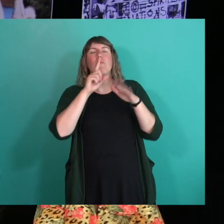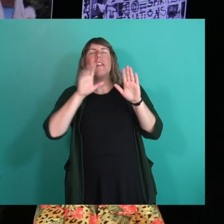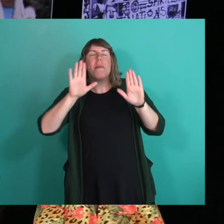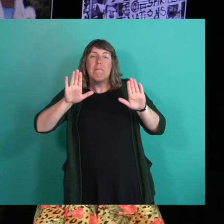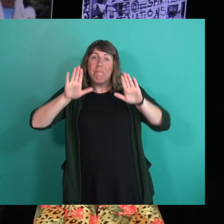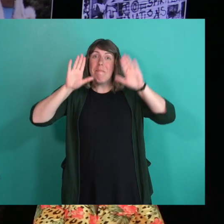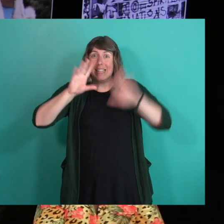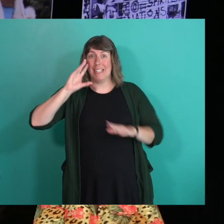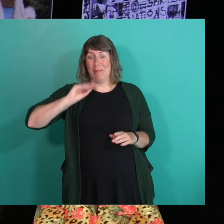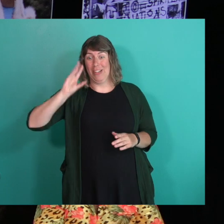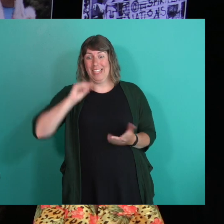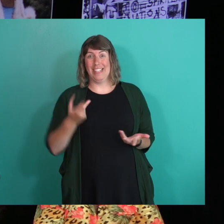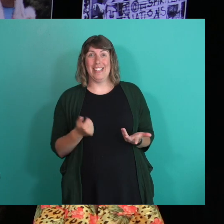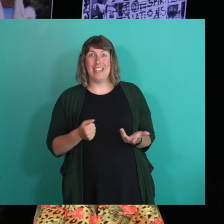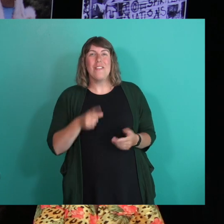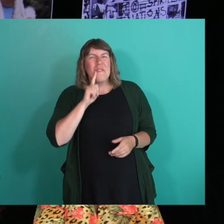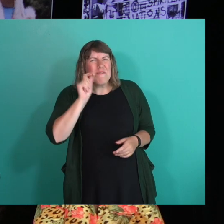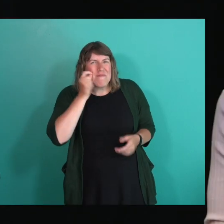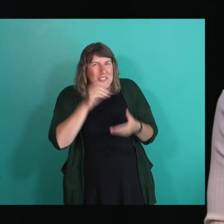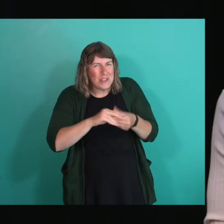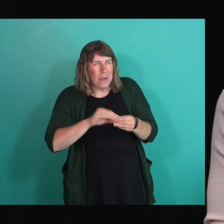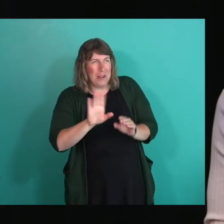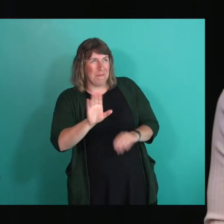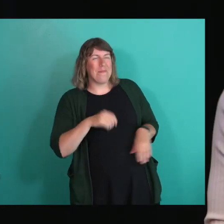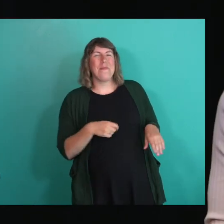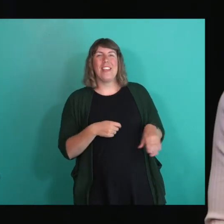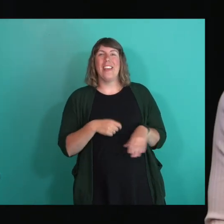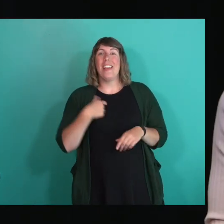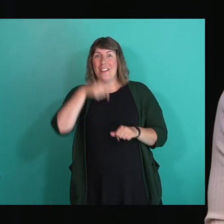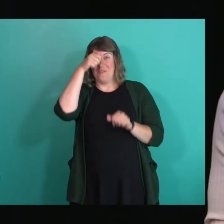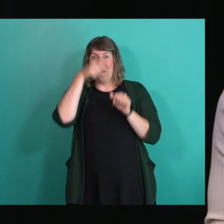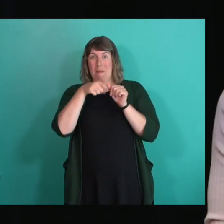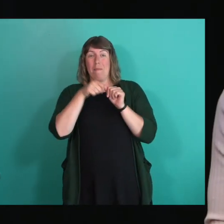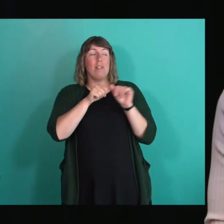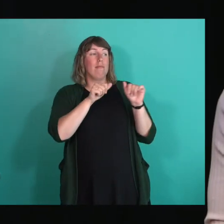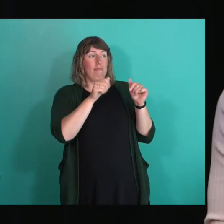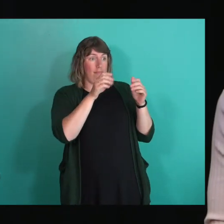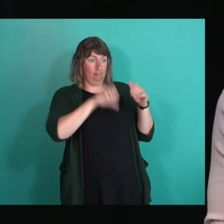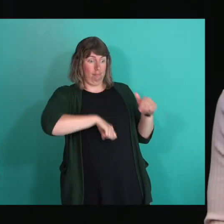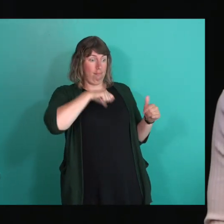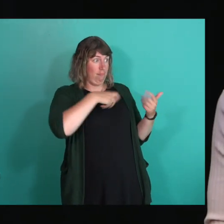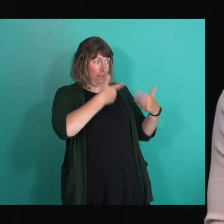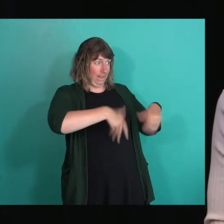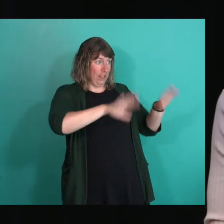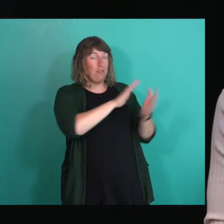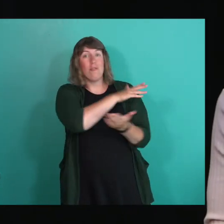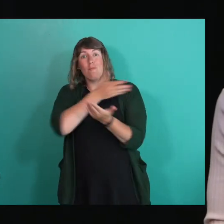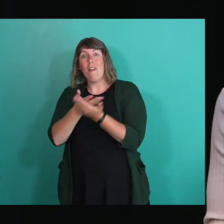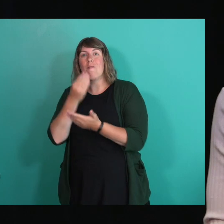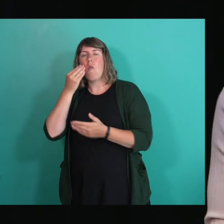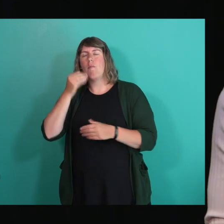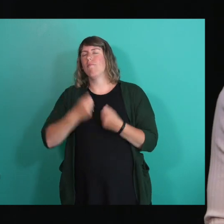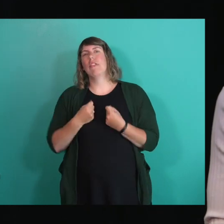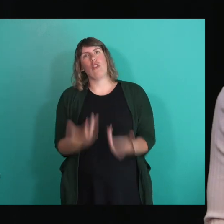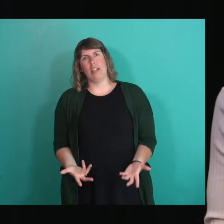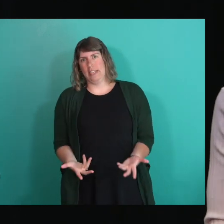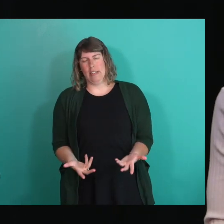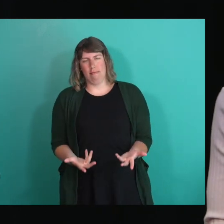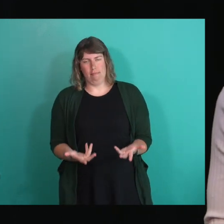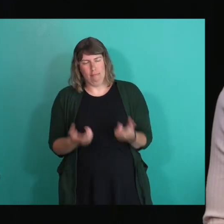through, it was amazing. And I have a really cool story about that. I remember getting home that evening, and I was just so tired,